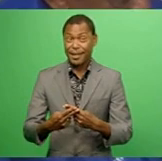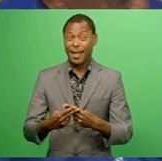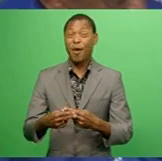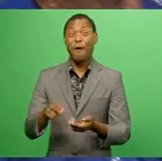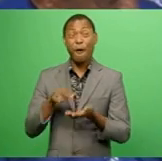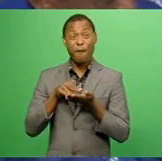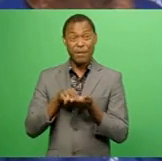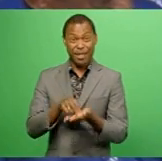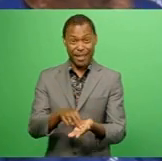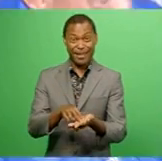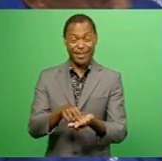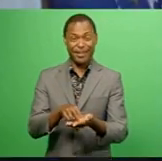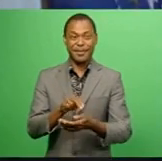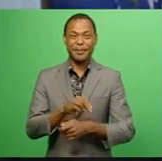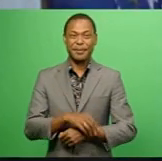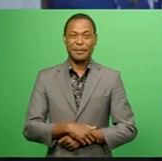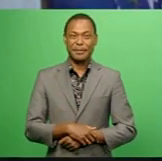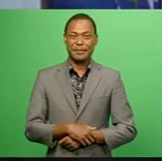the Kainandi,